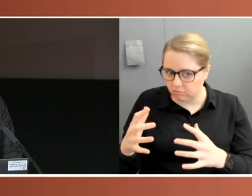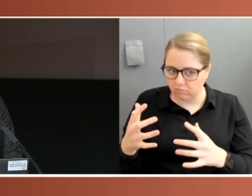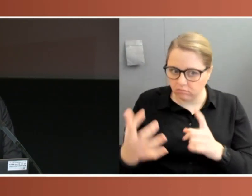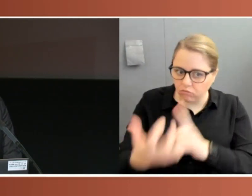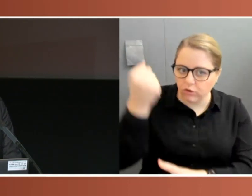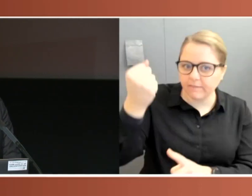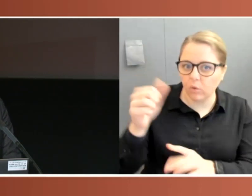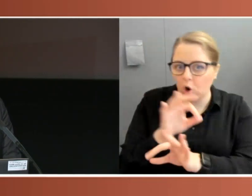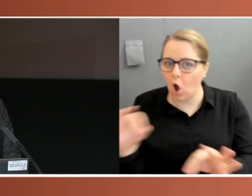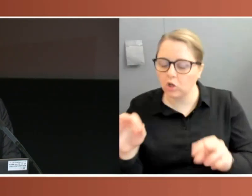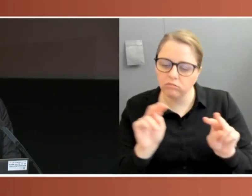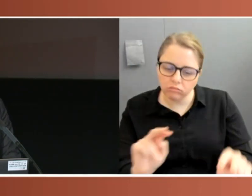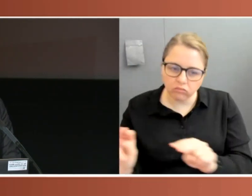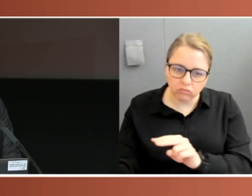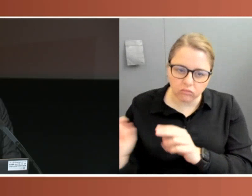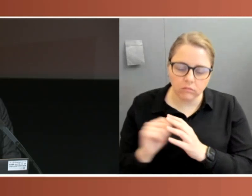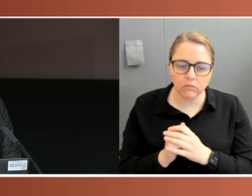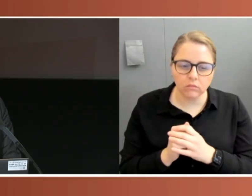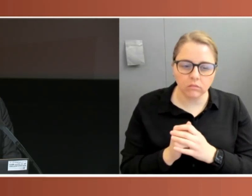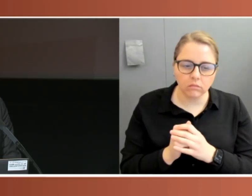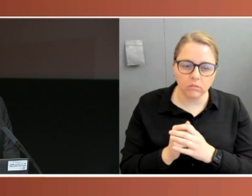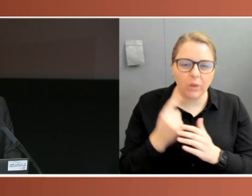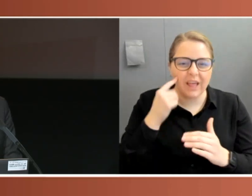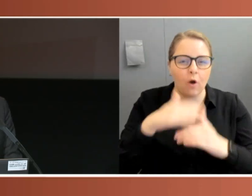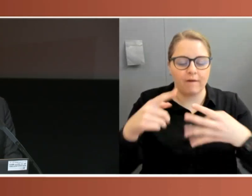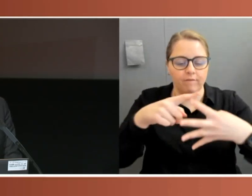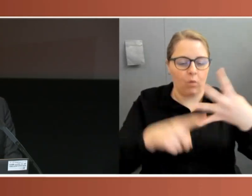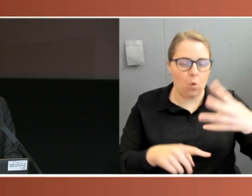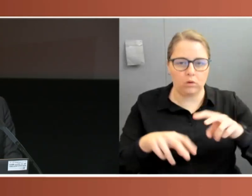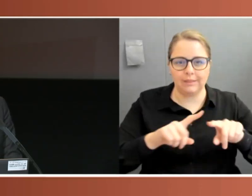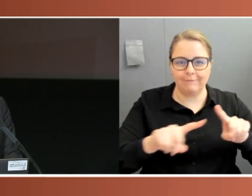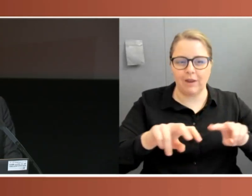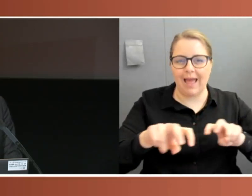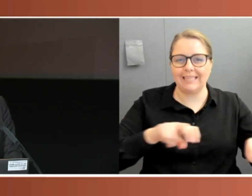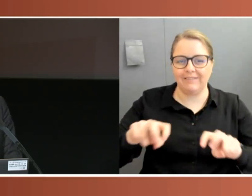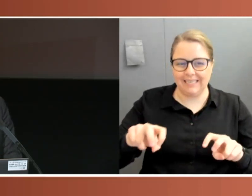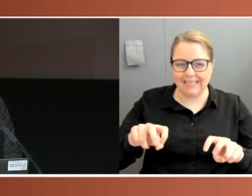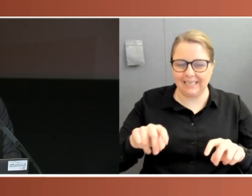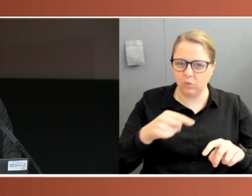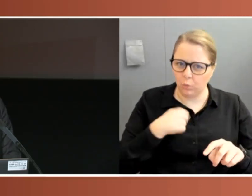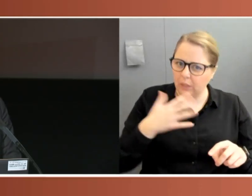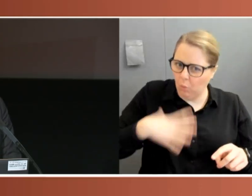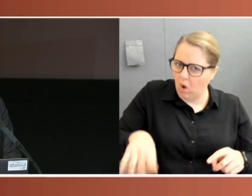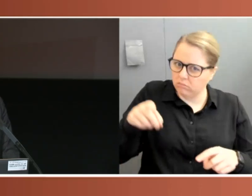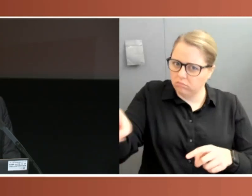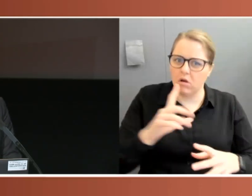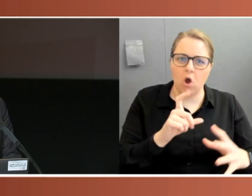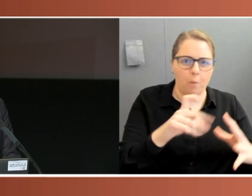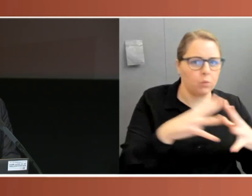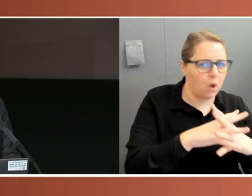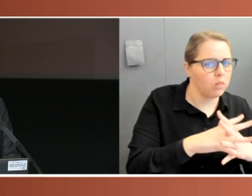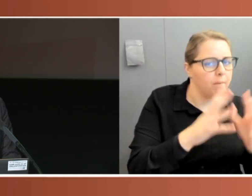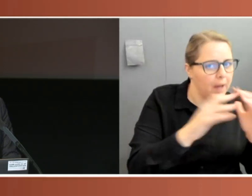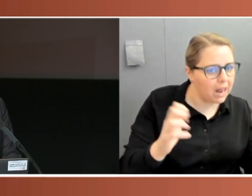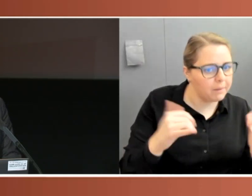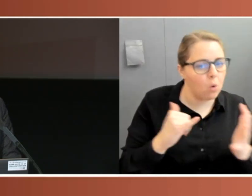And we came back to four activities that we think summarise, these are the things we would expect of the Commonwealth parliament and of the state and territory